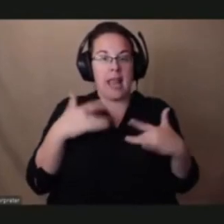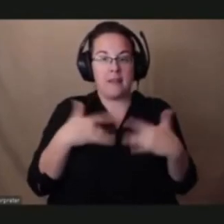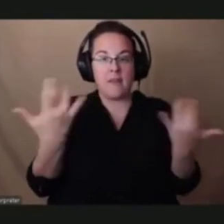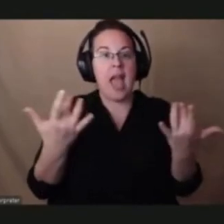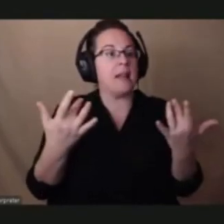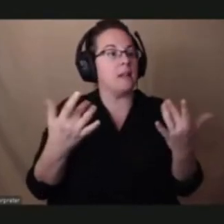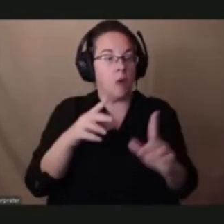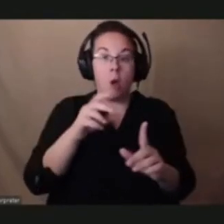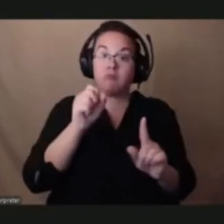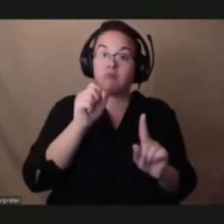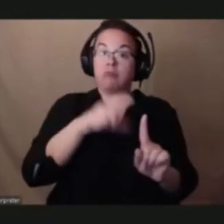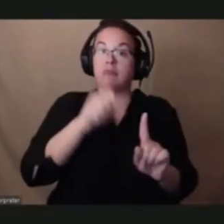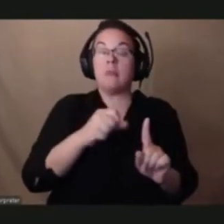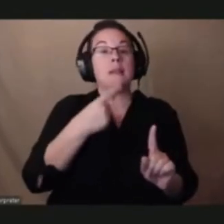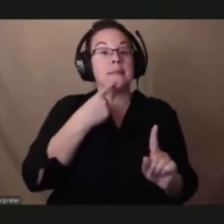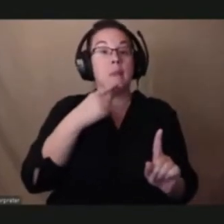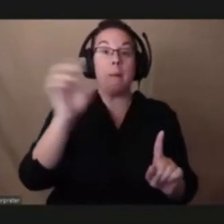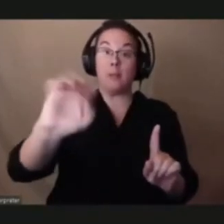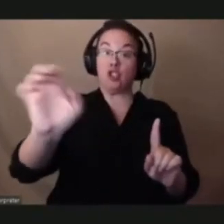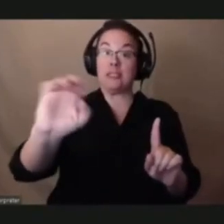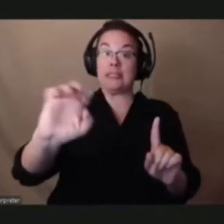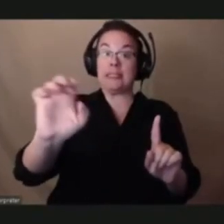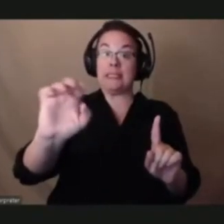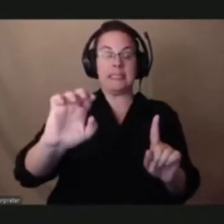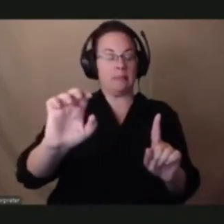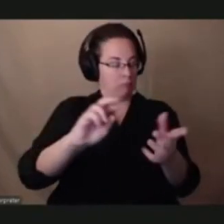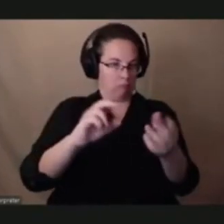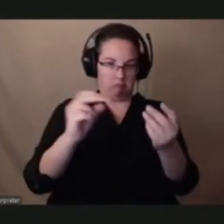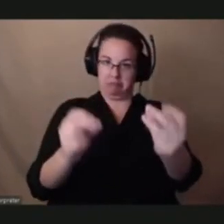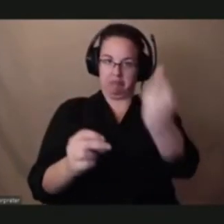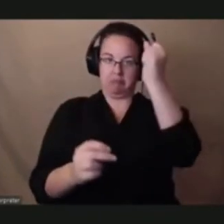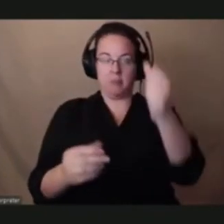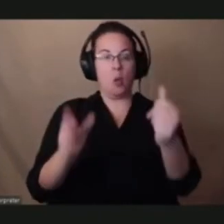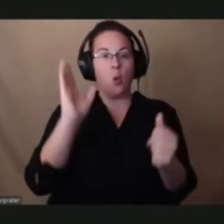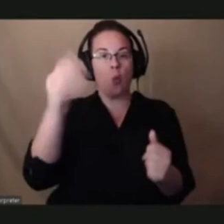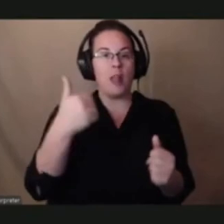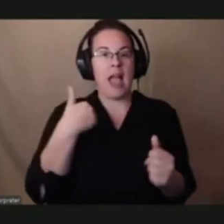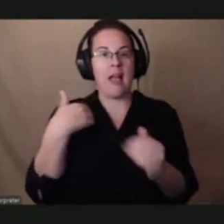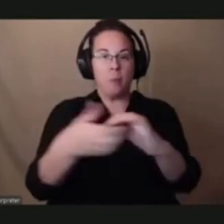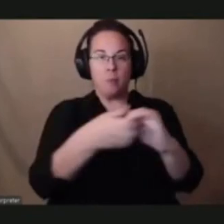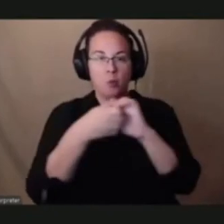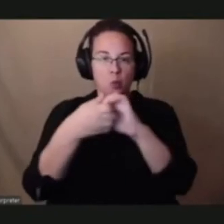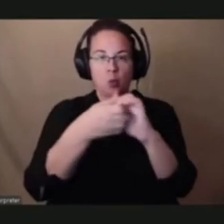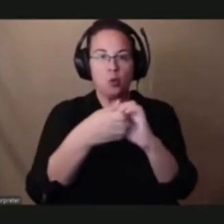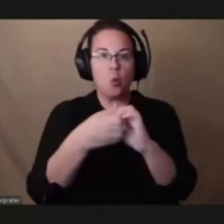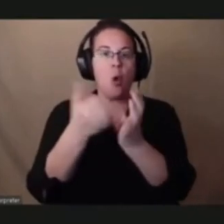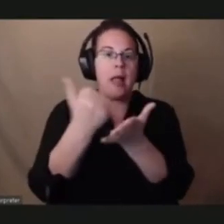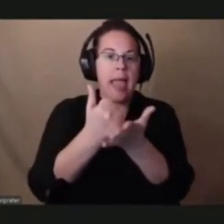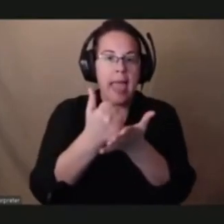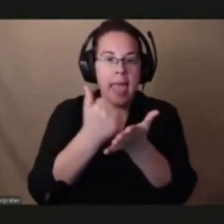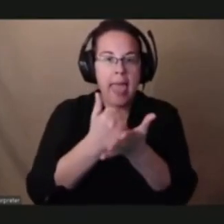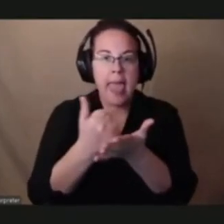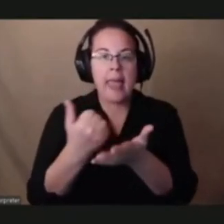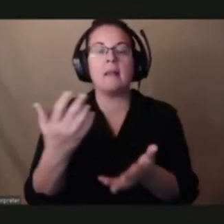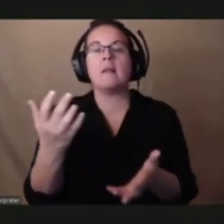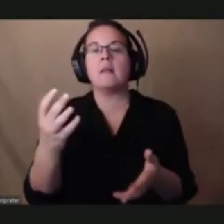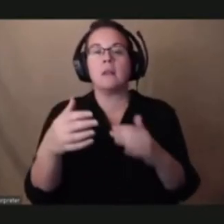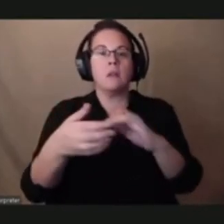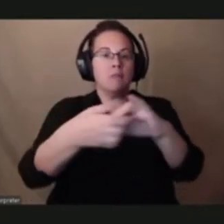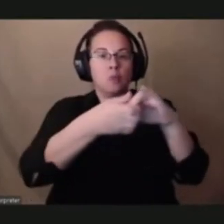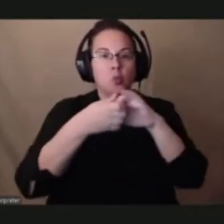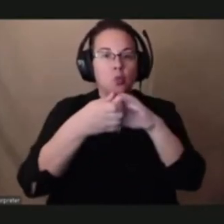automatically brings mutual aid and mutual coordination into play. Mr. All right.